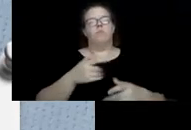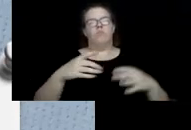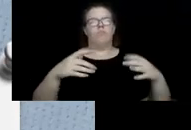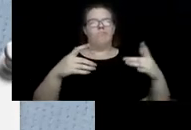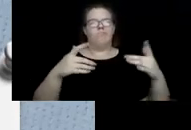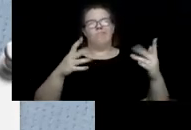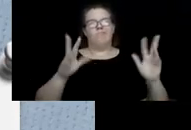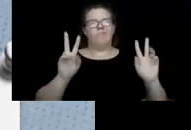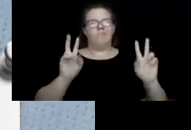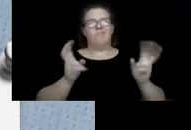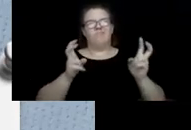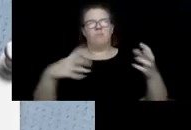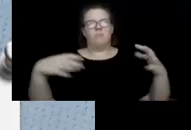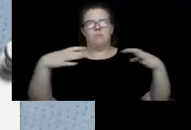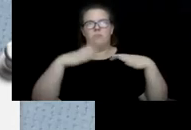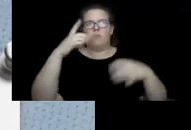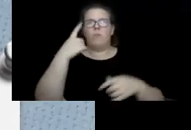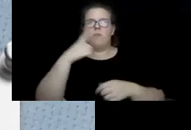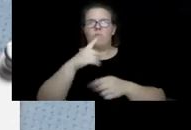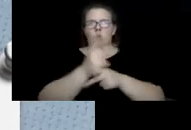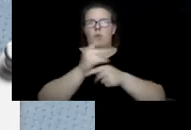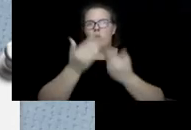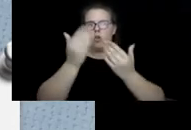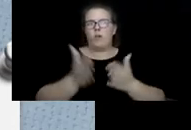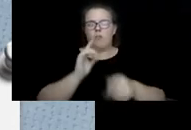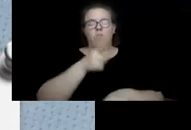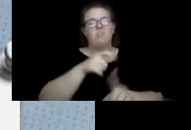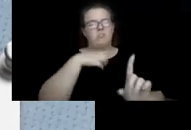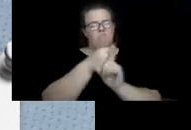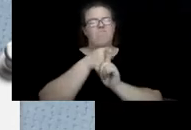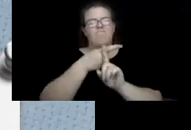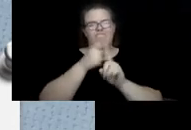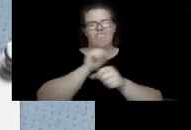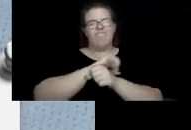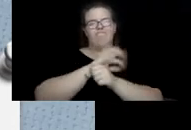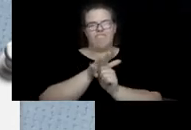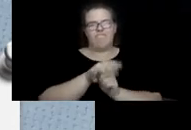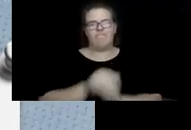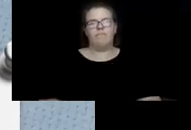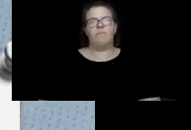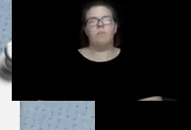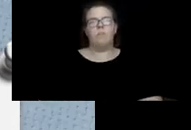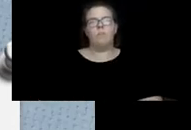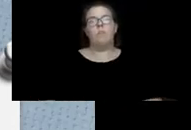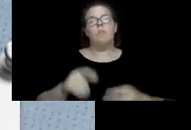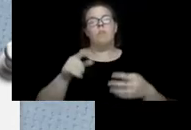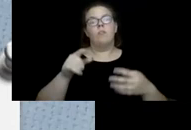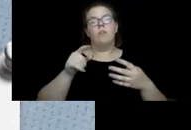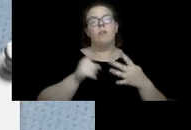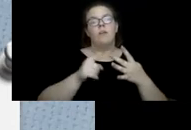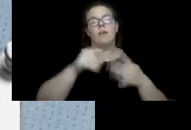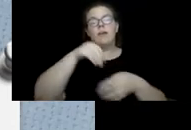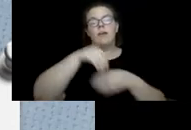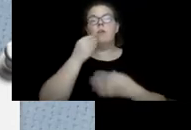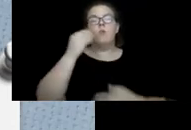also was impacted by the, by the pandemic. In-home respite is still provided. But again, we